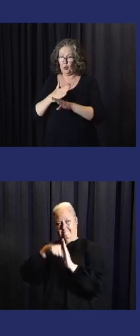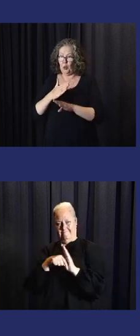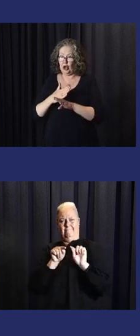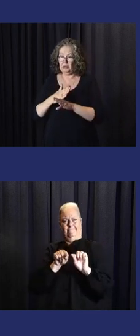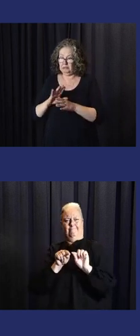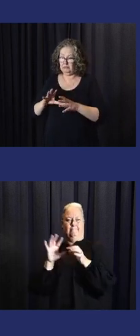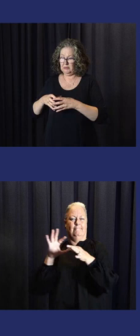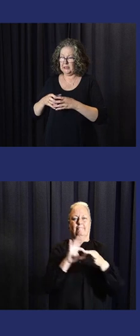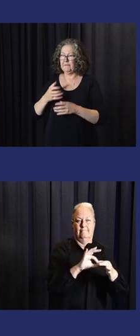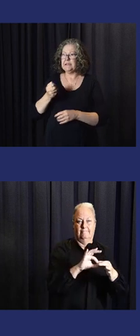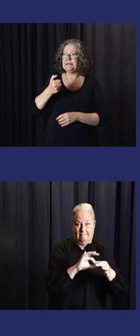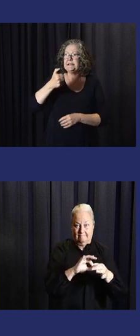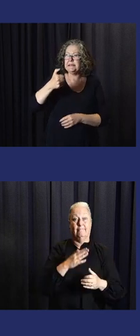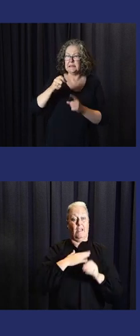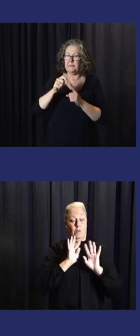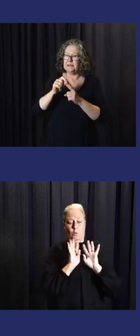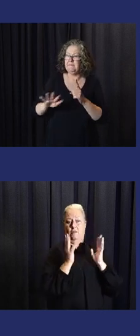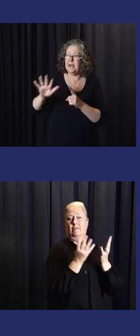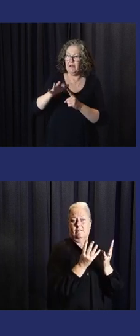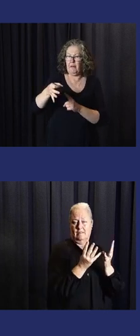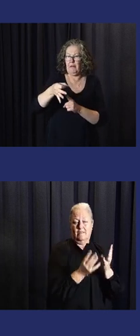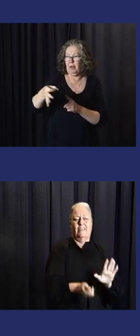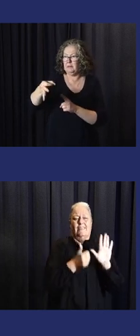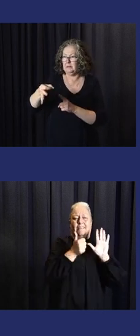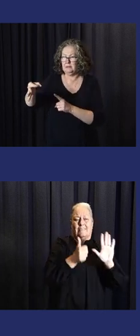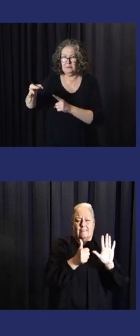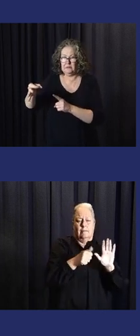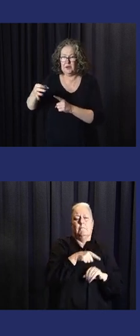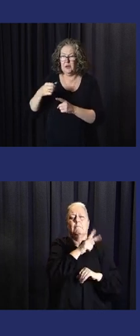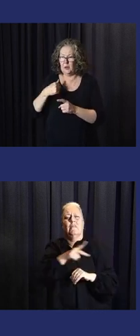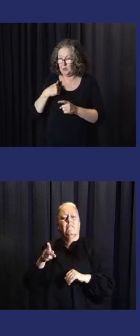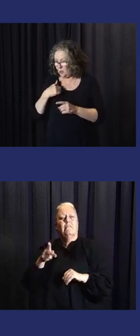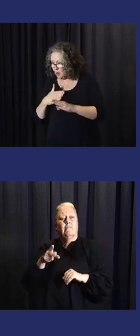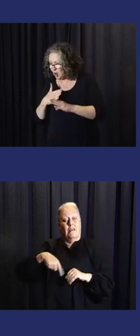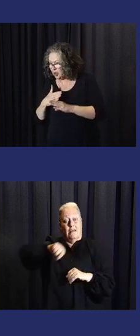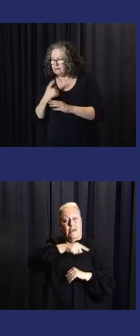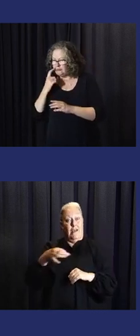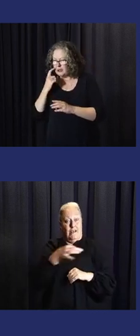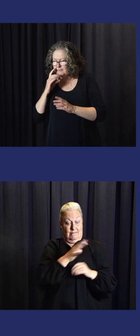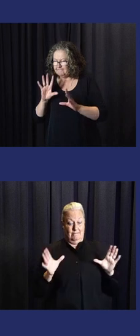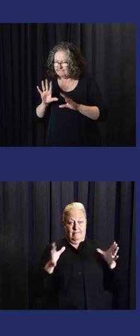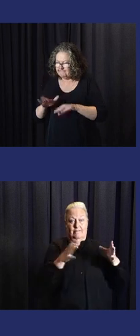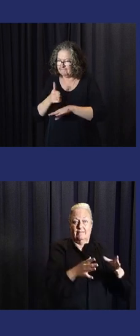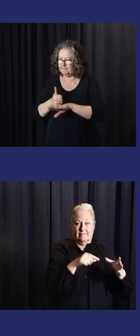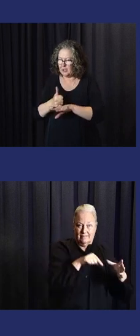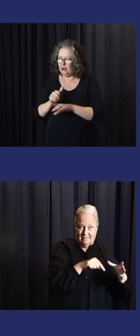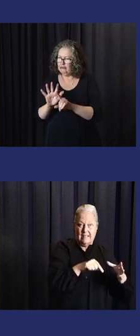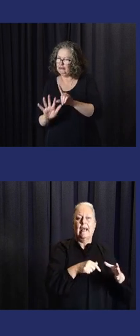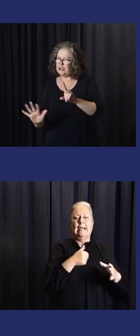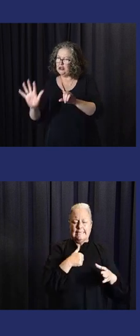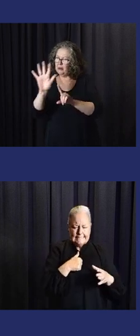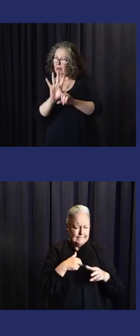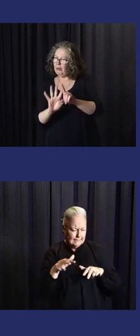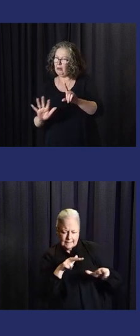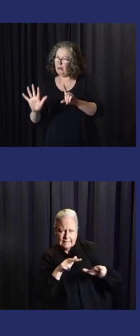recommendations because they are connected to the work that we're doing as the Coalition across six Pacific Island countries. And